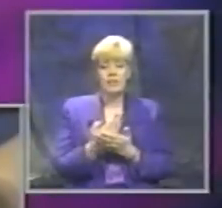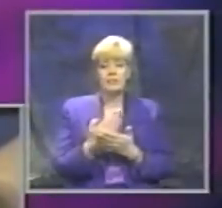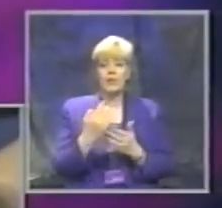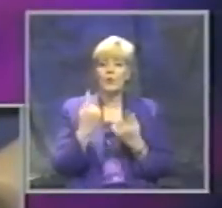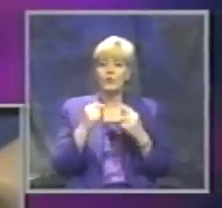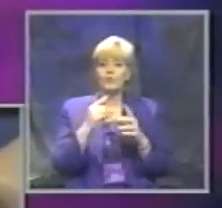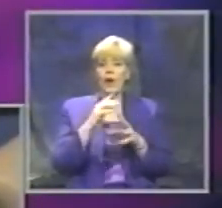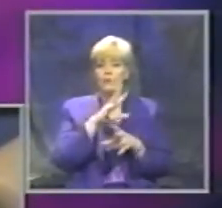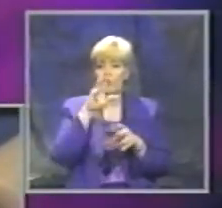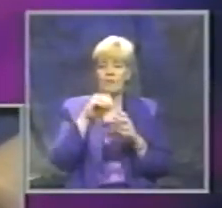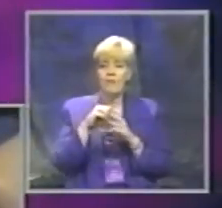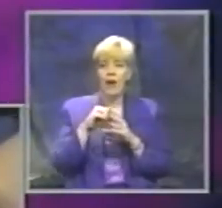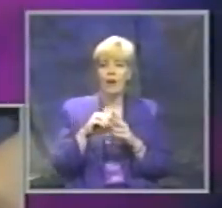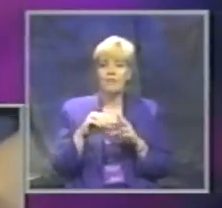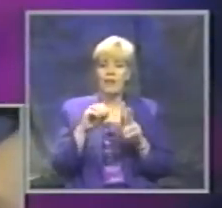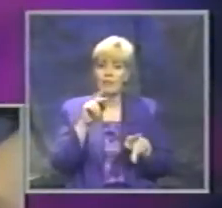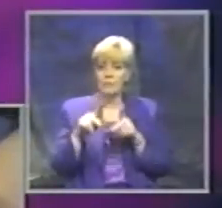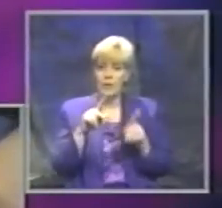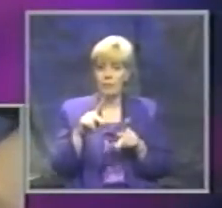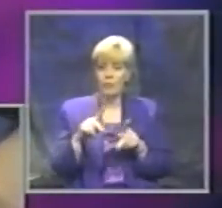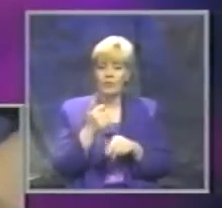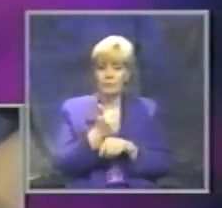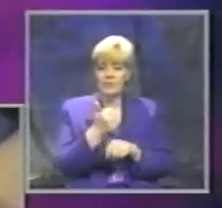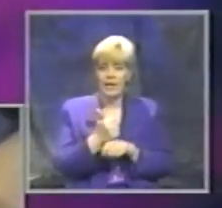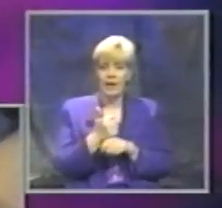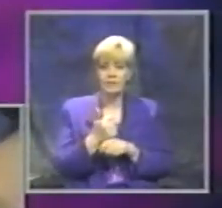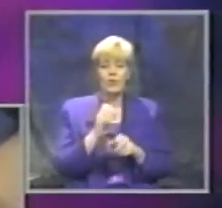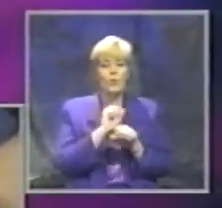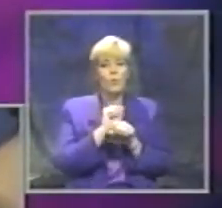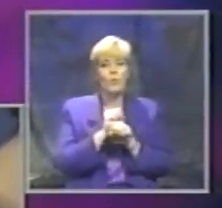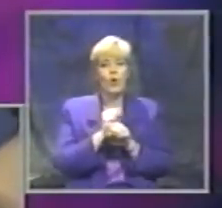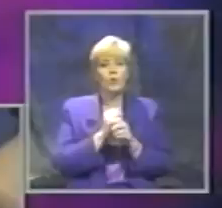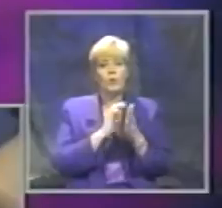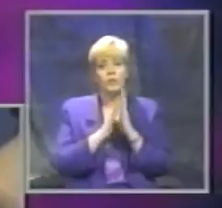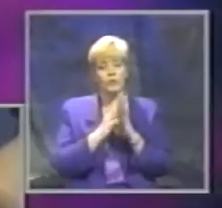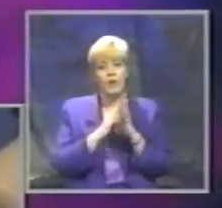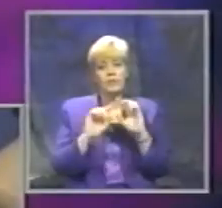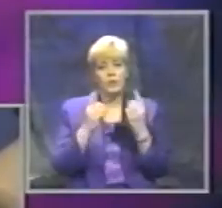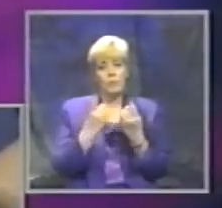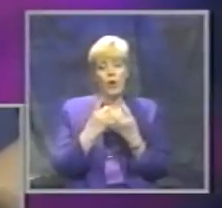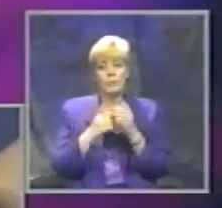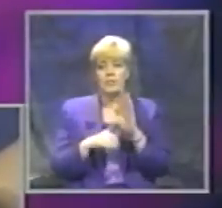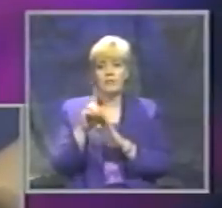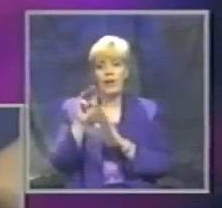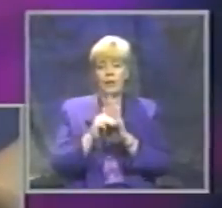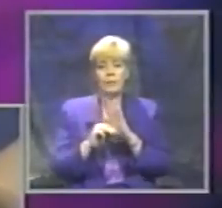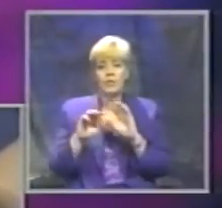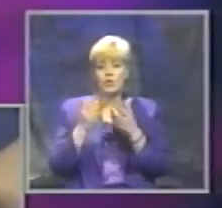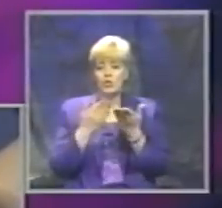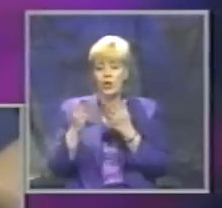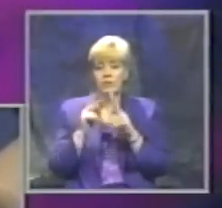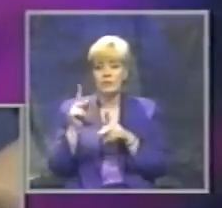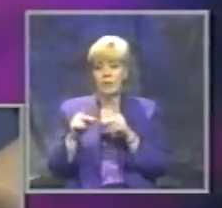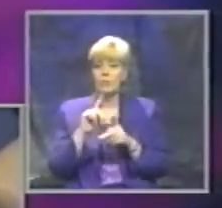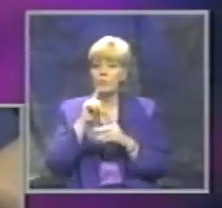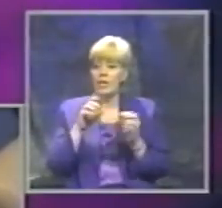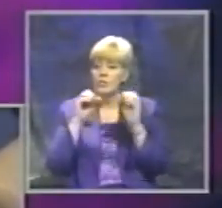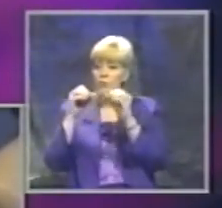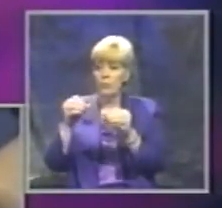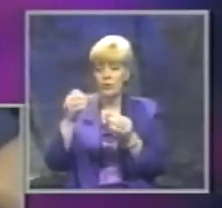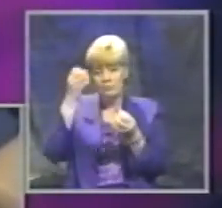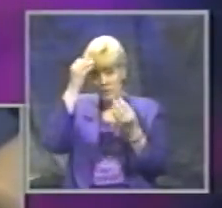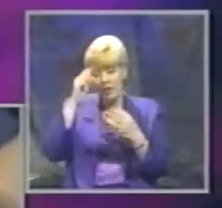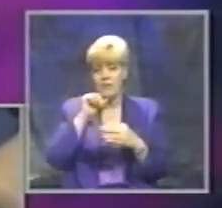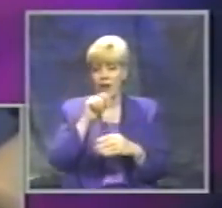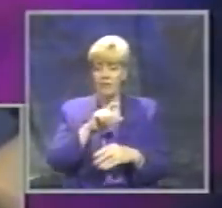involved. The police department, we work with our traffic engineers, our development service people throughout the city. We have actually put a lot of, not